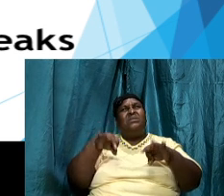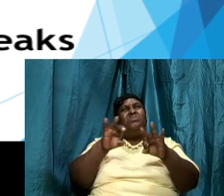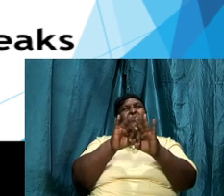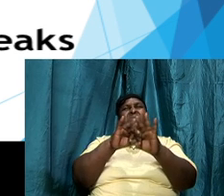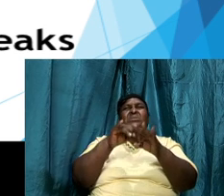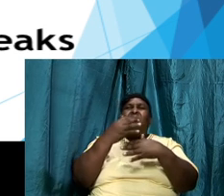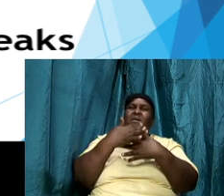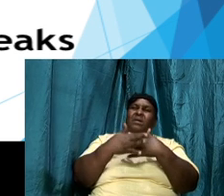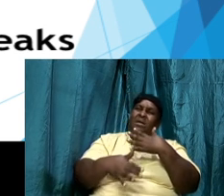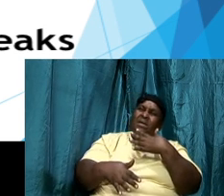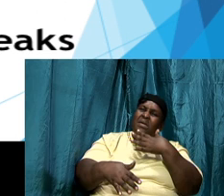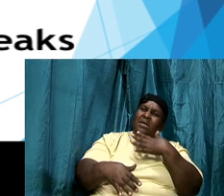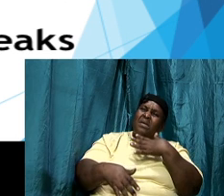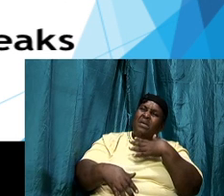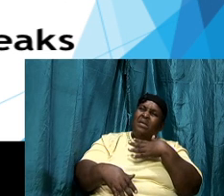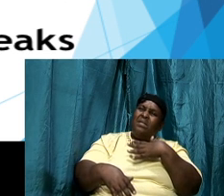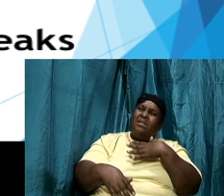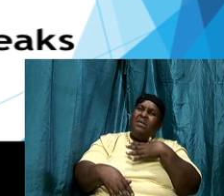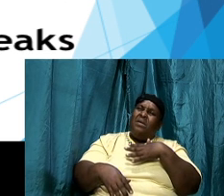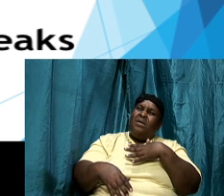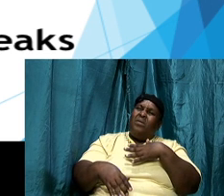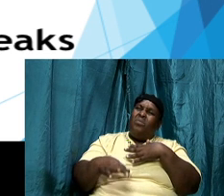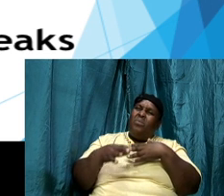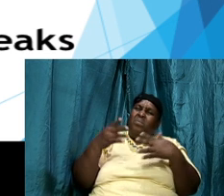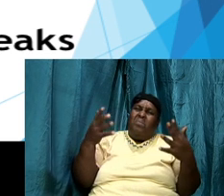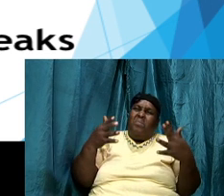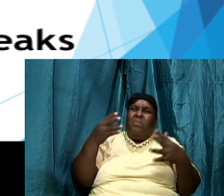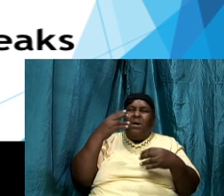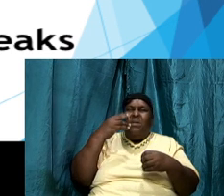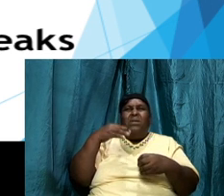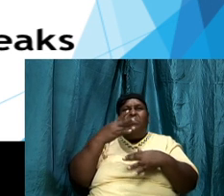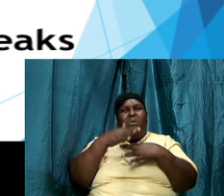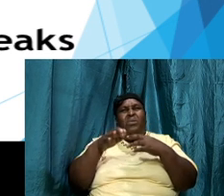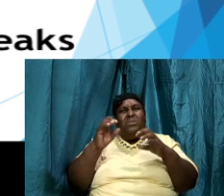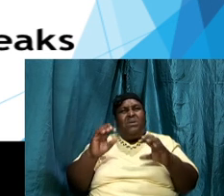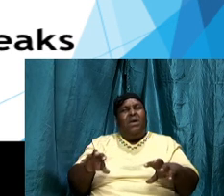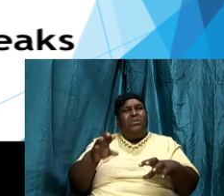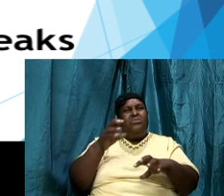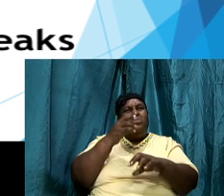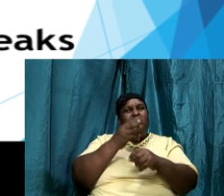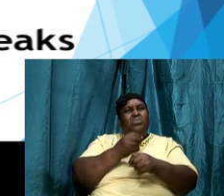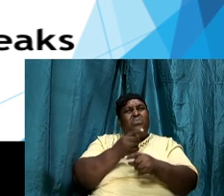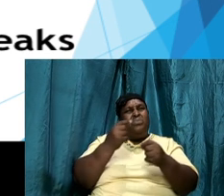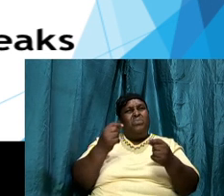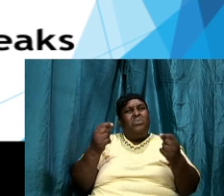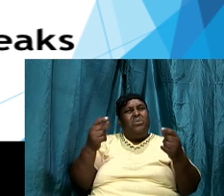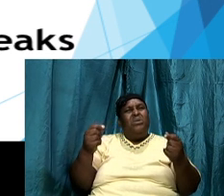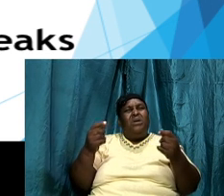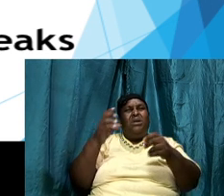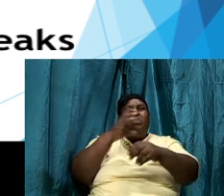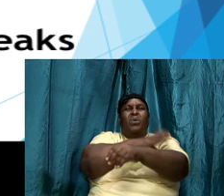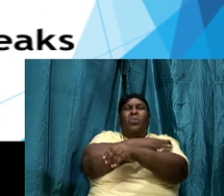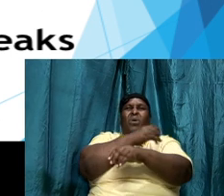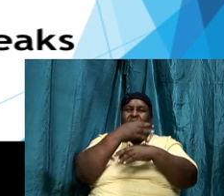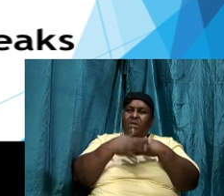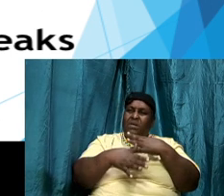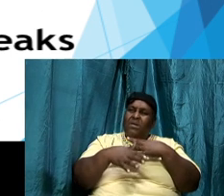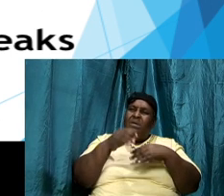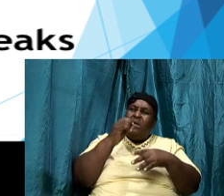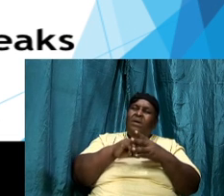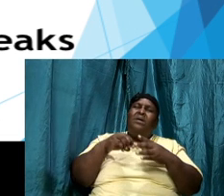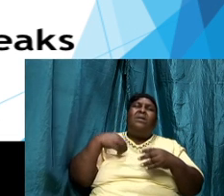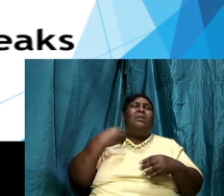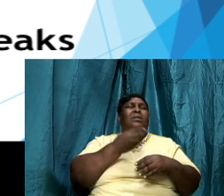and the efficacy of the blood and then the power of the blood and we learn this about the blood and it's in our system